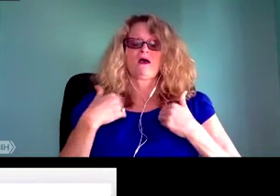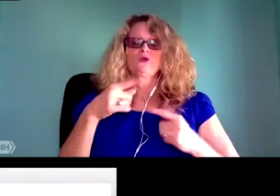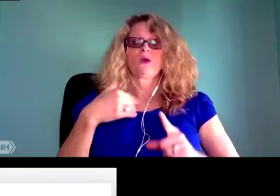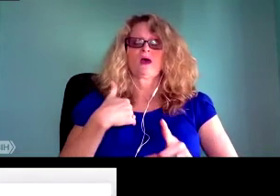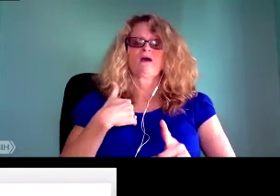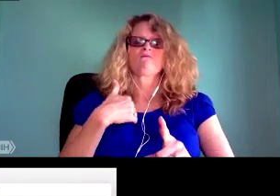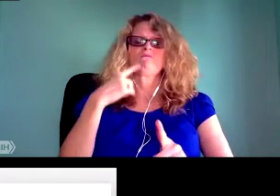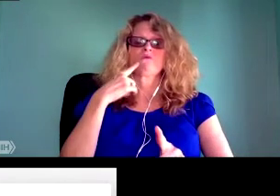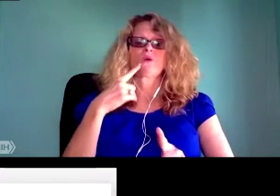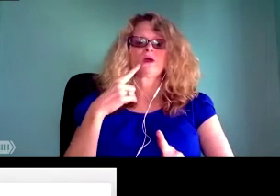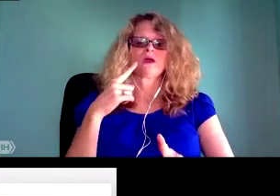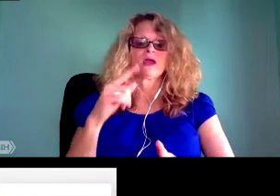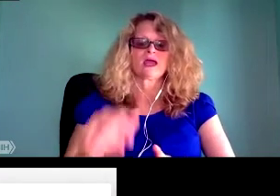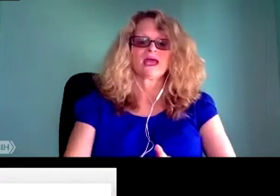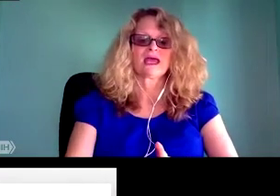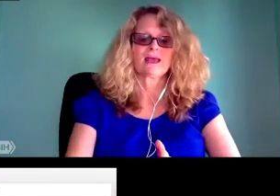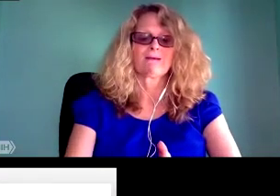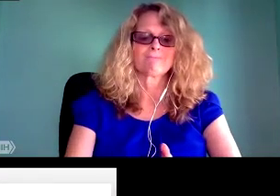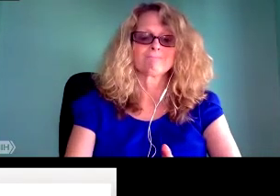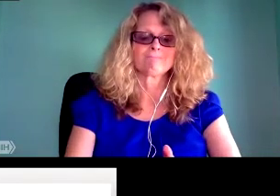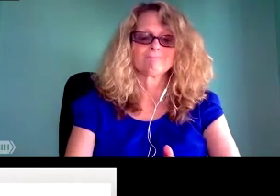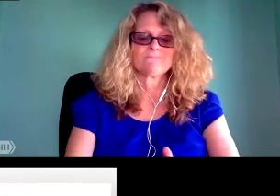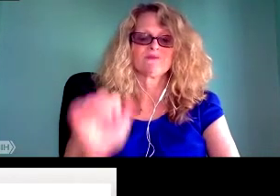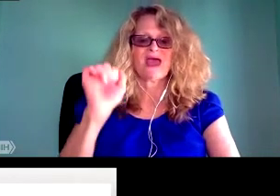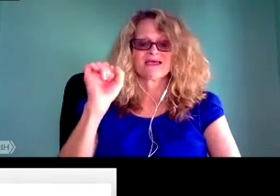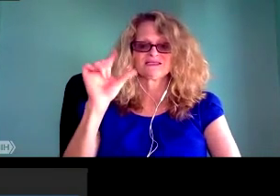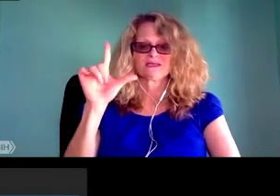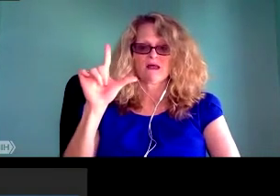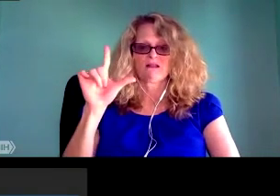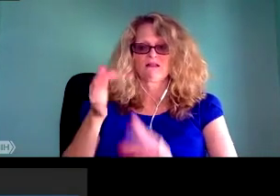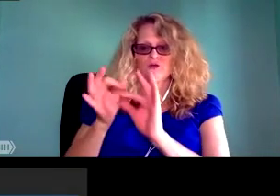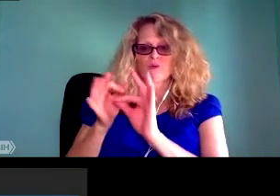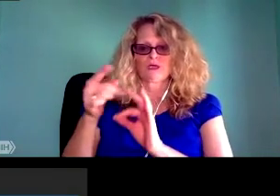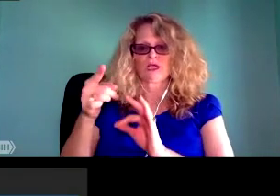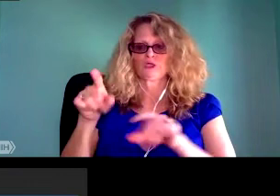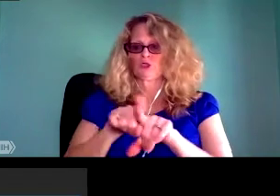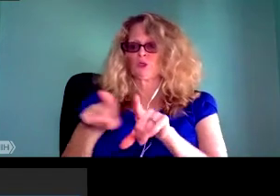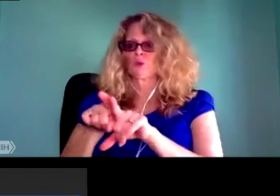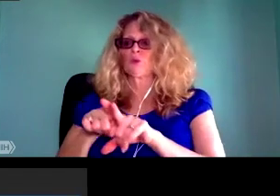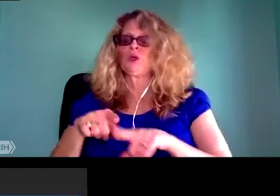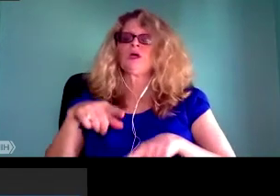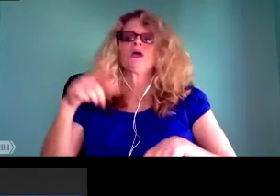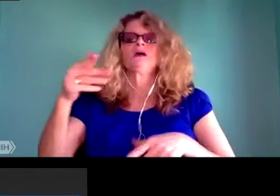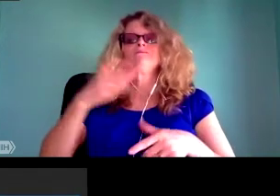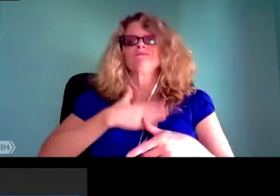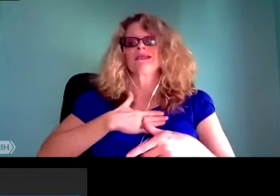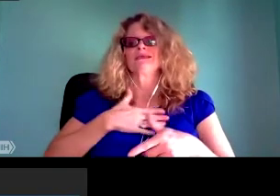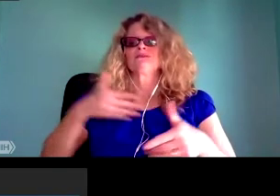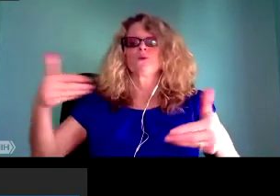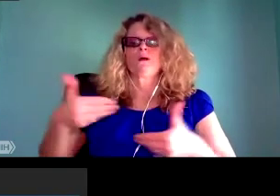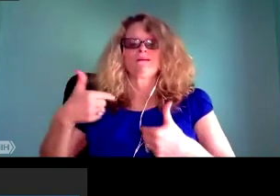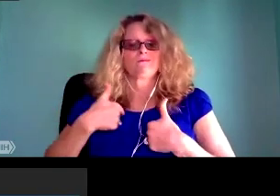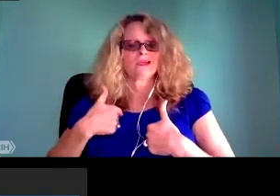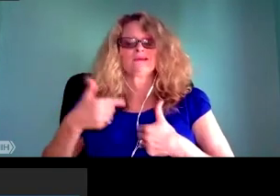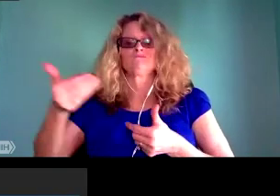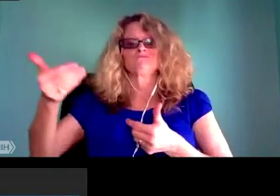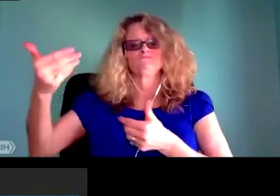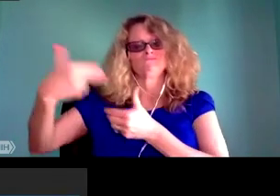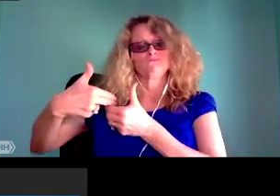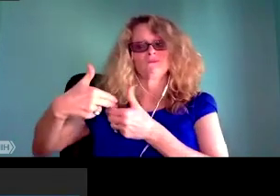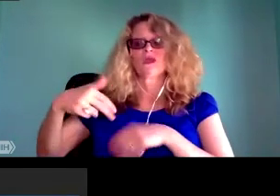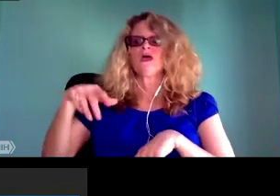have to say that, you know, I consider it such an honor to get to speak before